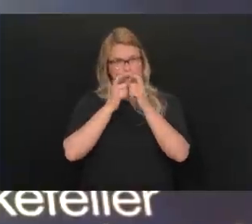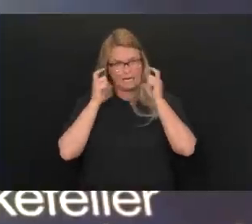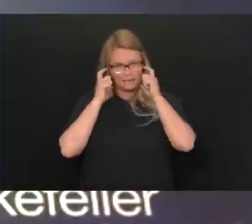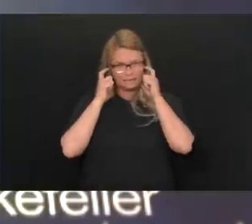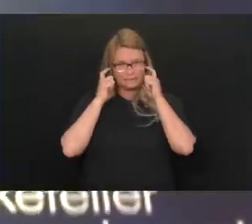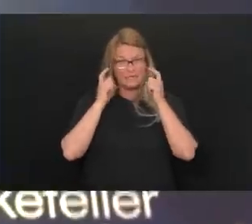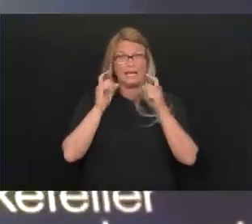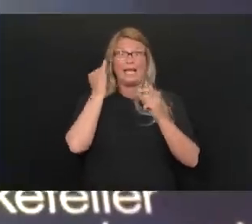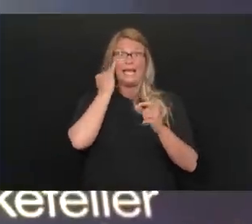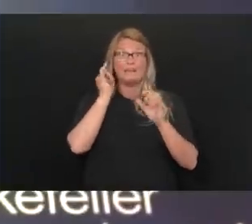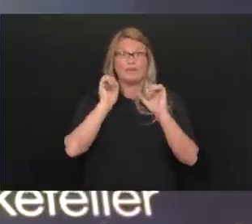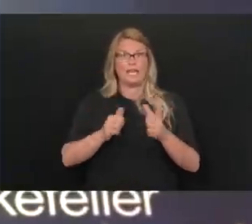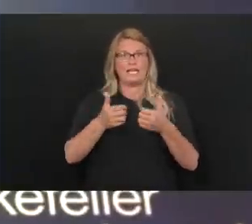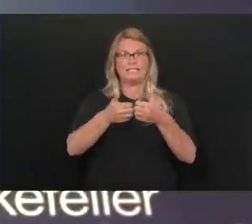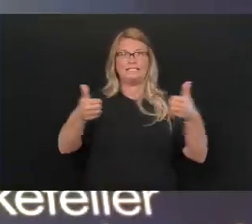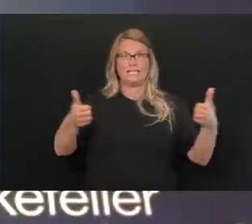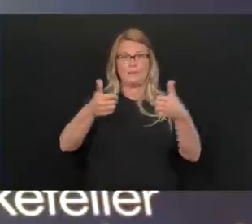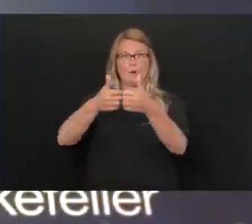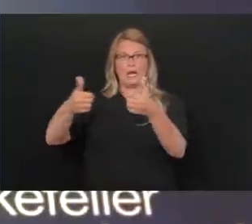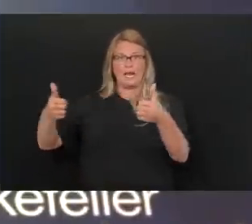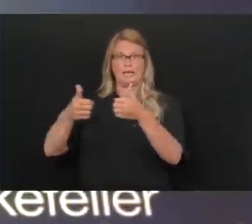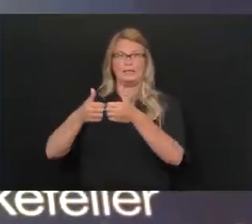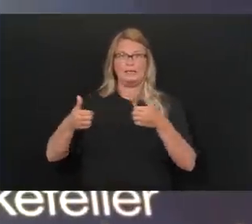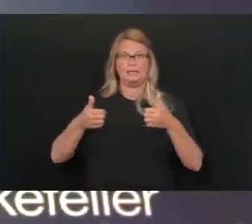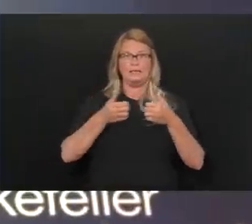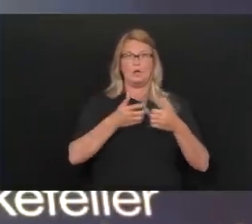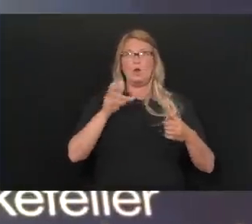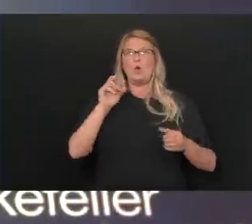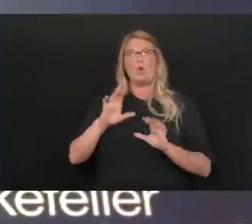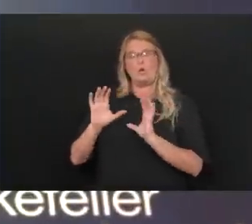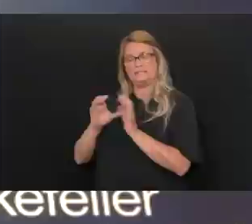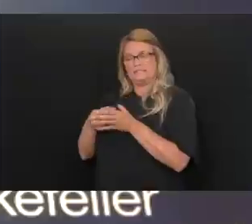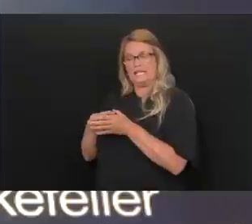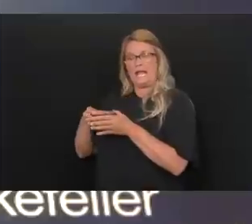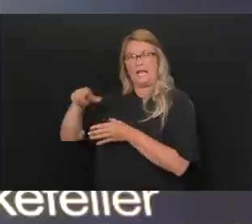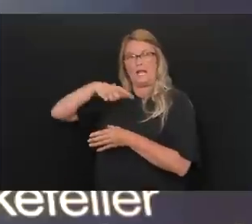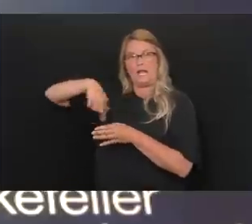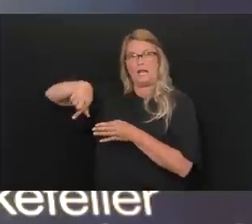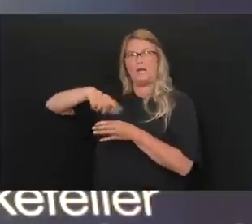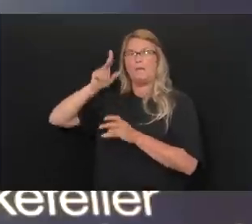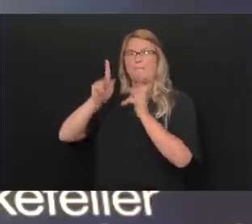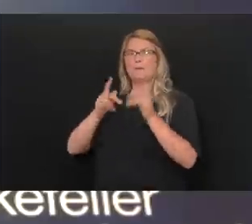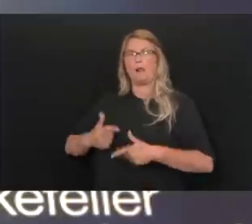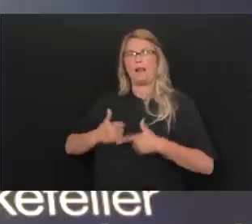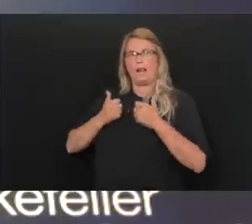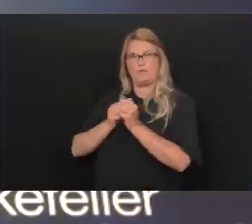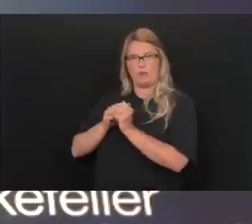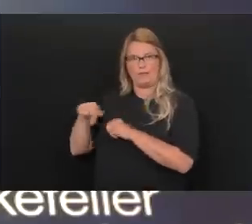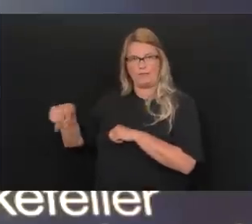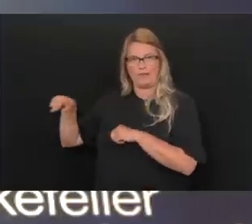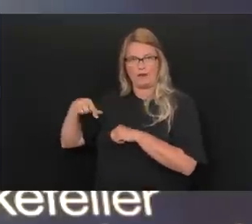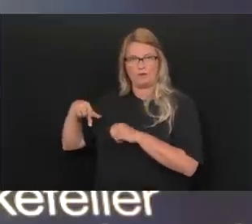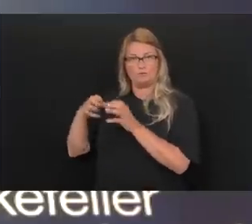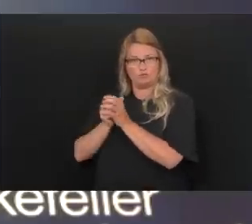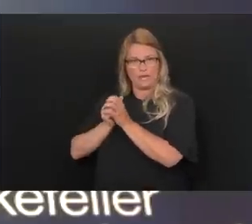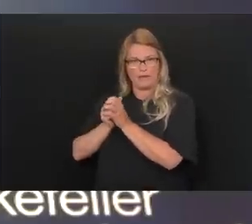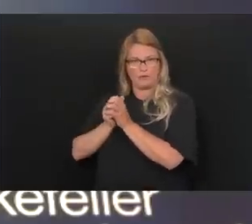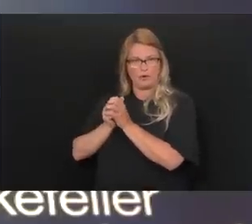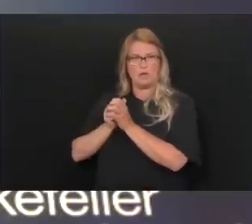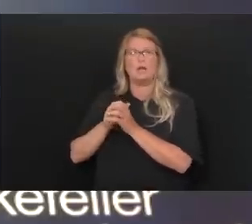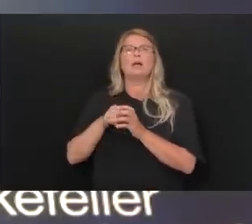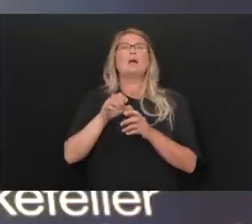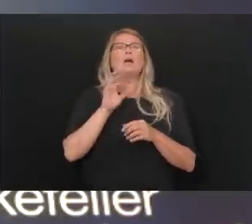or stay close to only people that you live with, that you are, you know, in a nuclear family with, or in a living situation